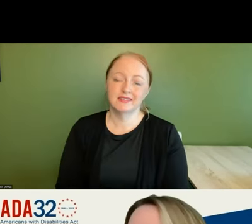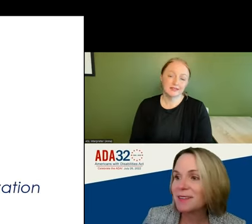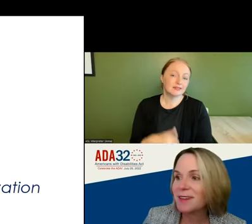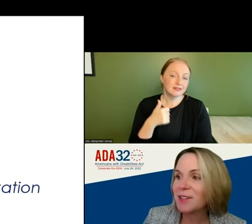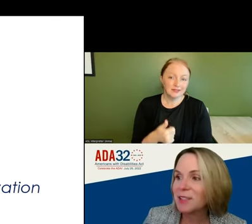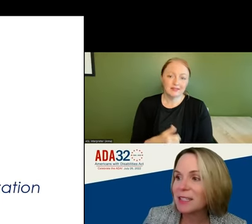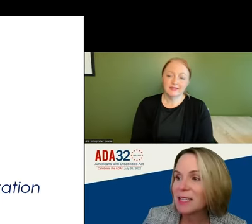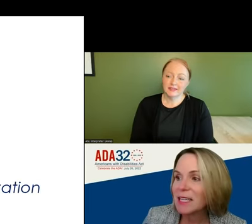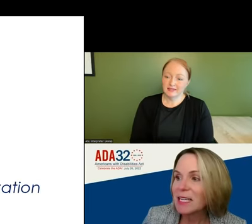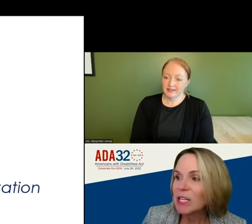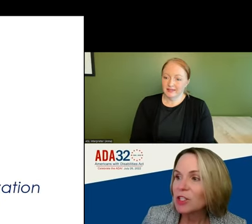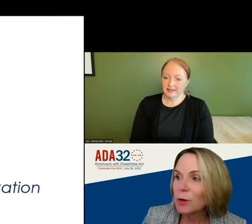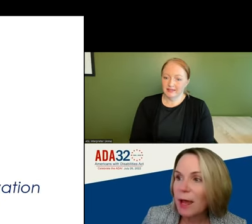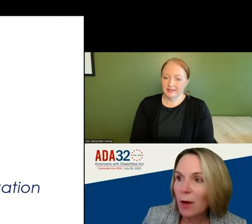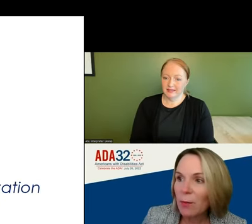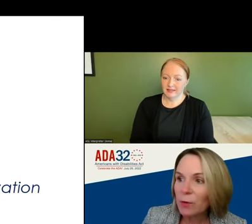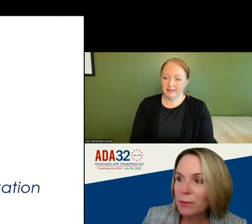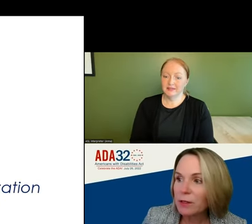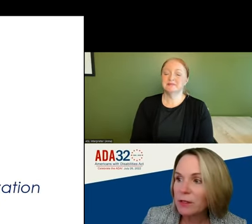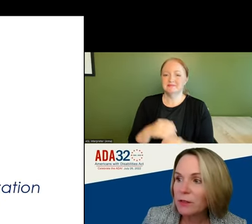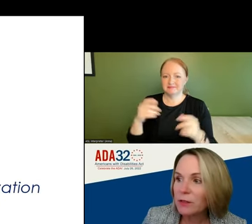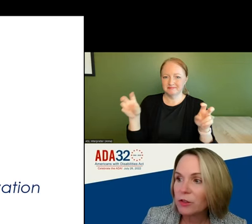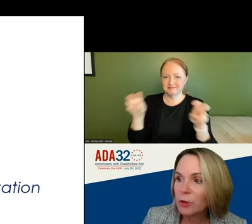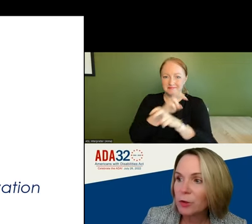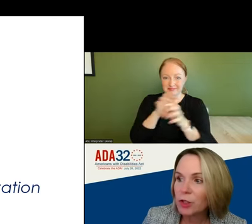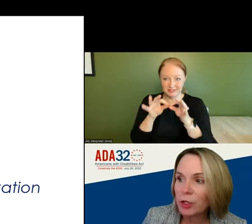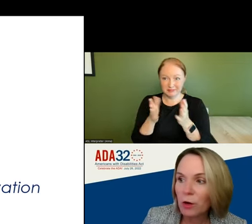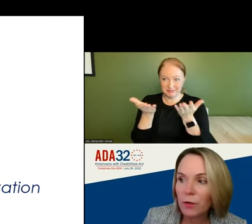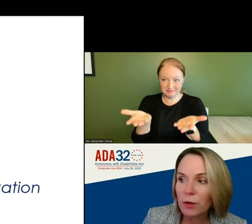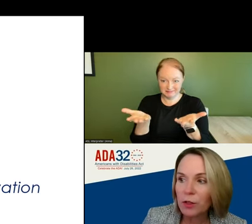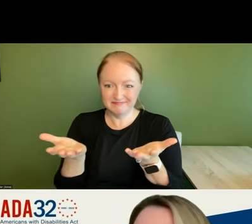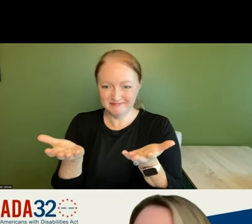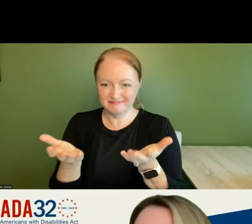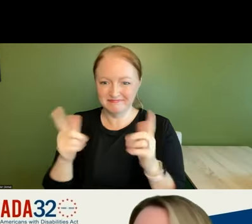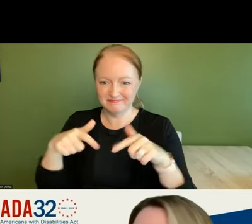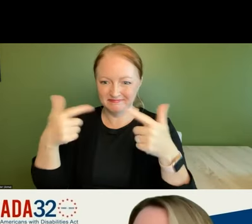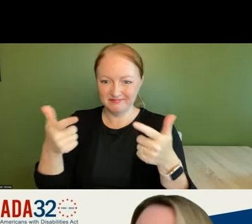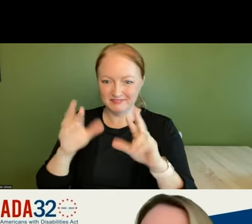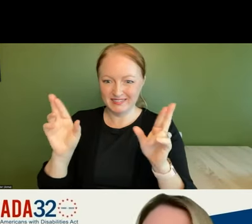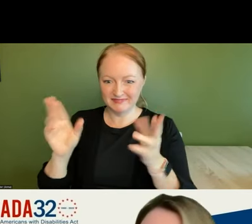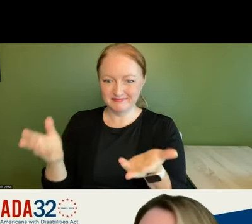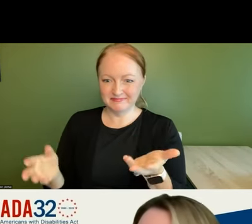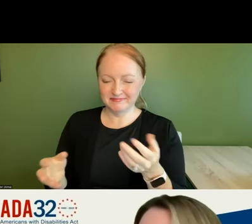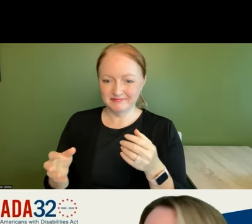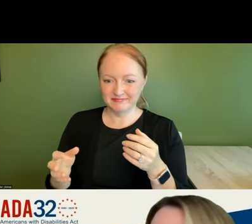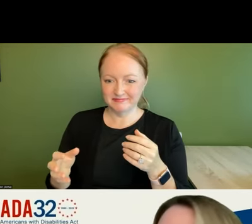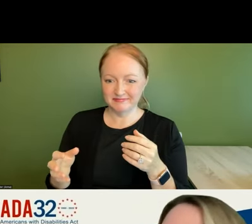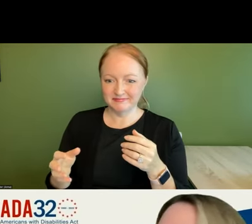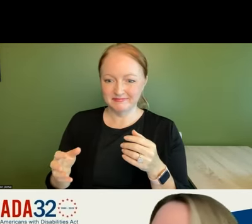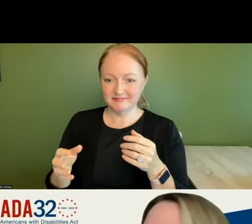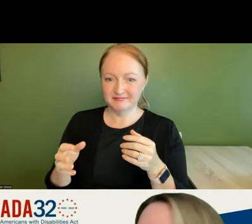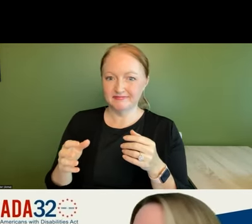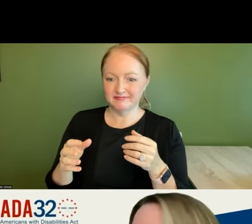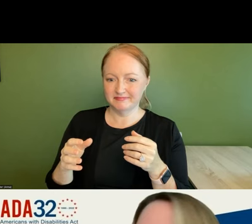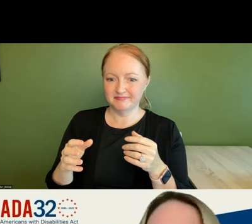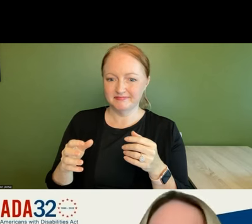excellent so now i'm really pleased to turn it over to uh christine blake who is with the center